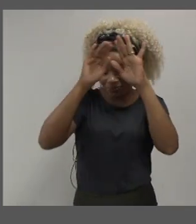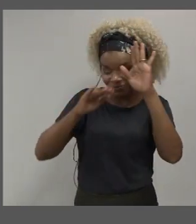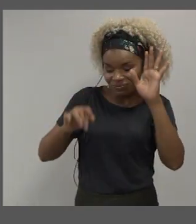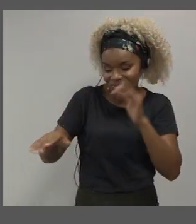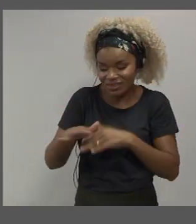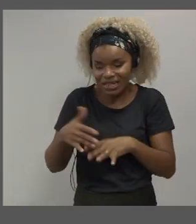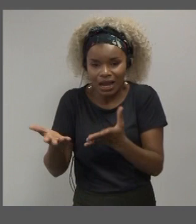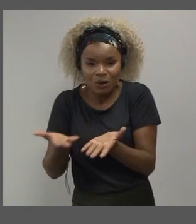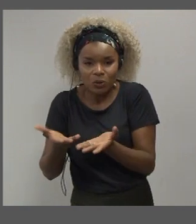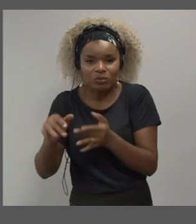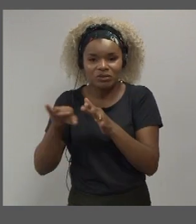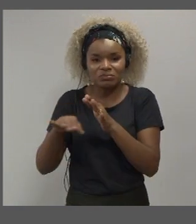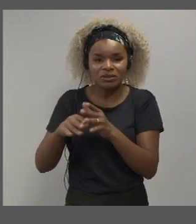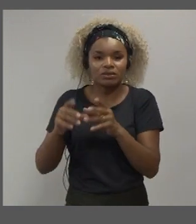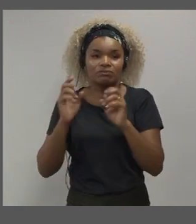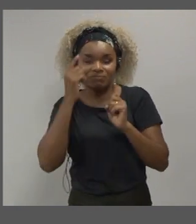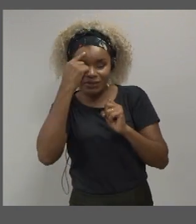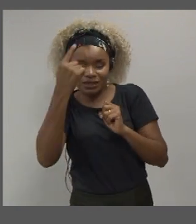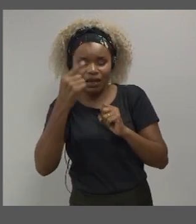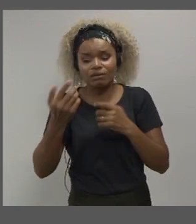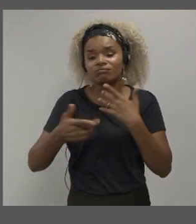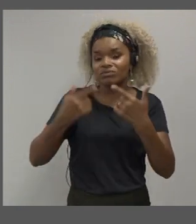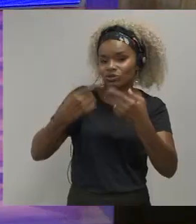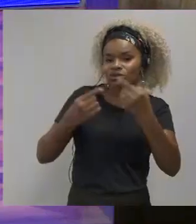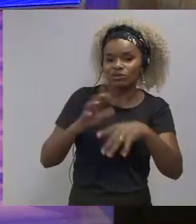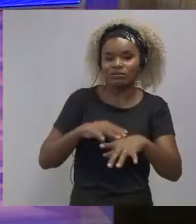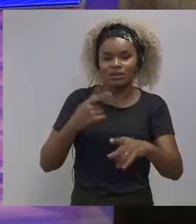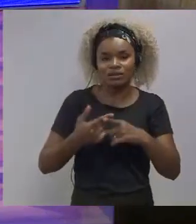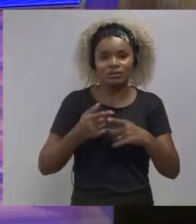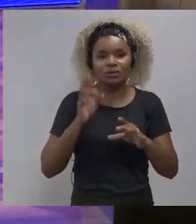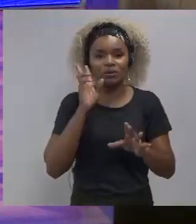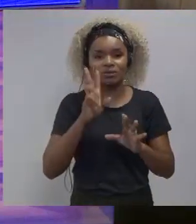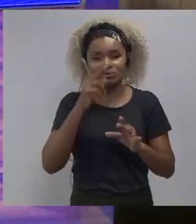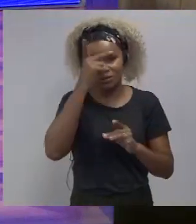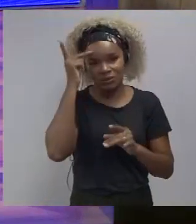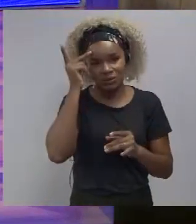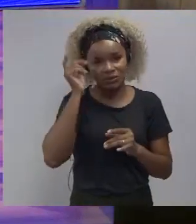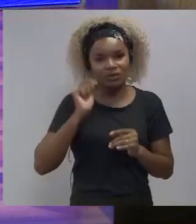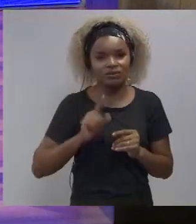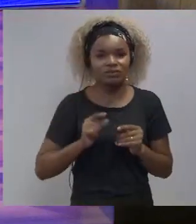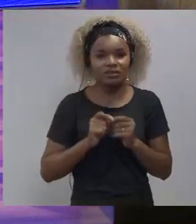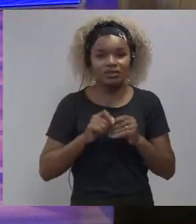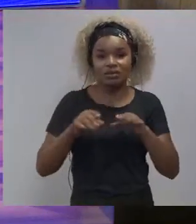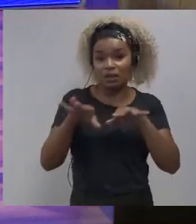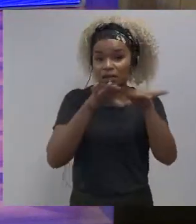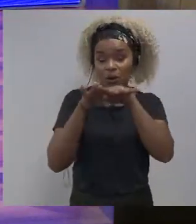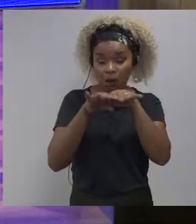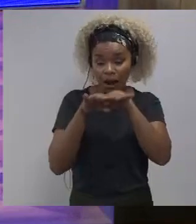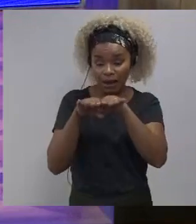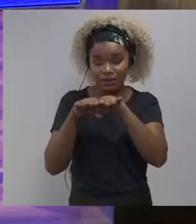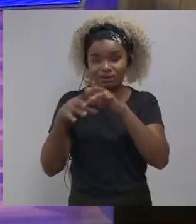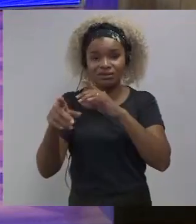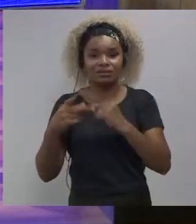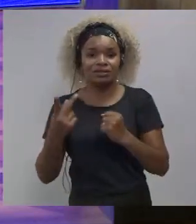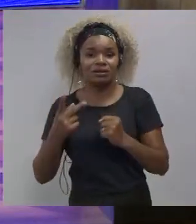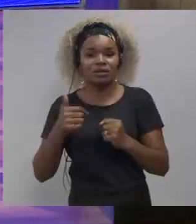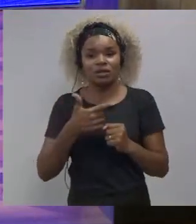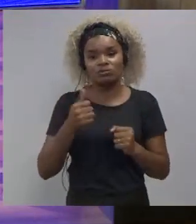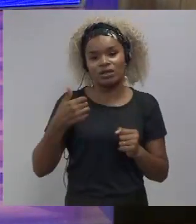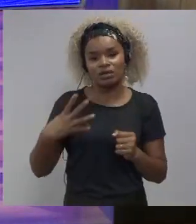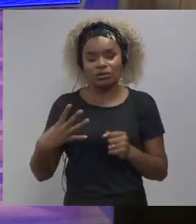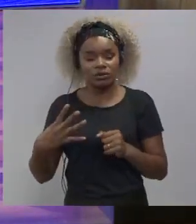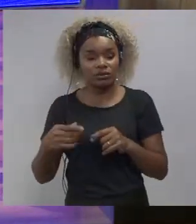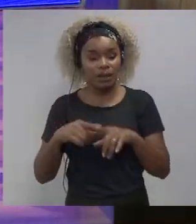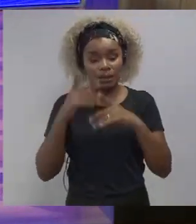um were sort of neck to neck in 2014 and um Prada in 2014